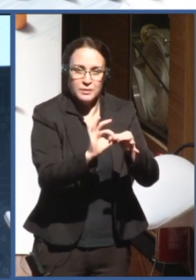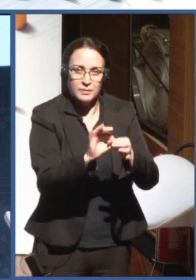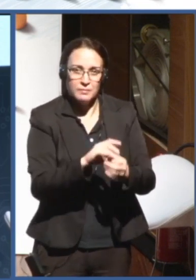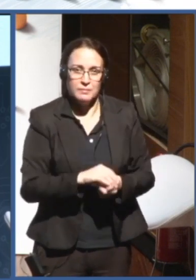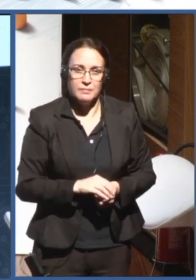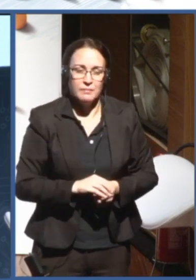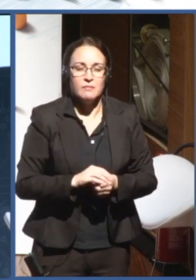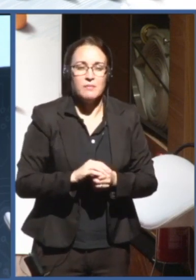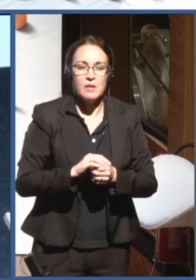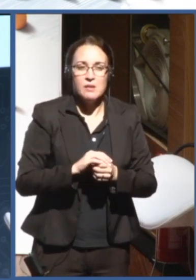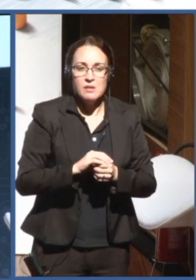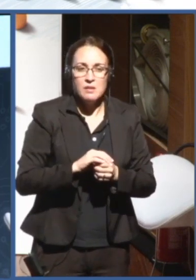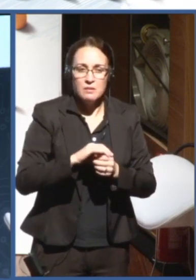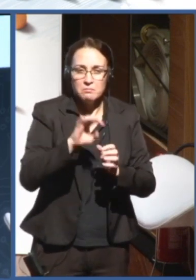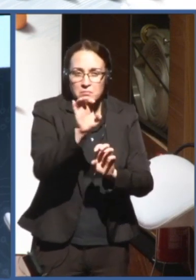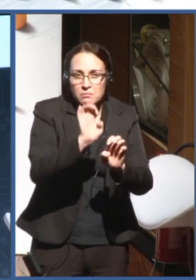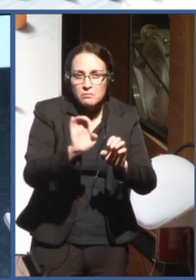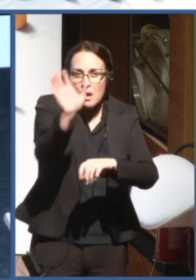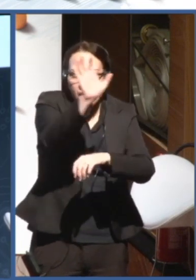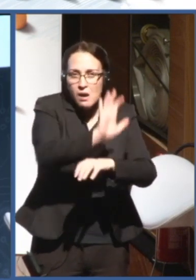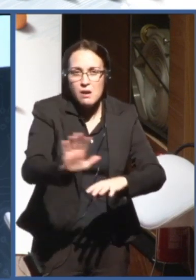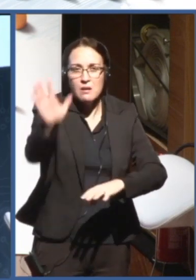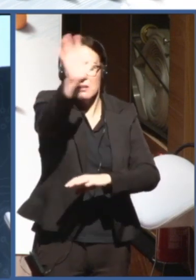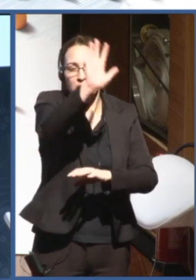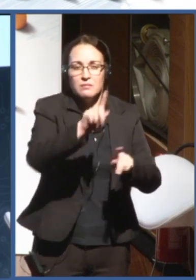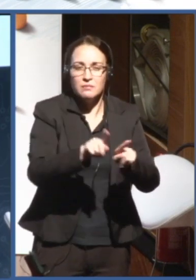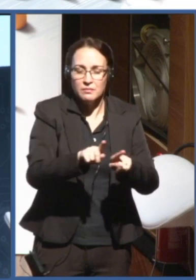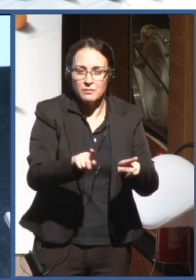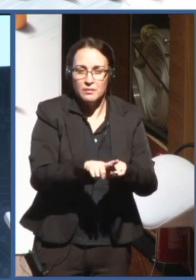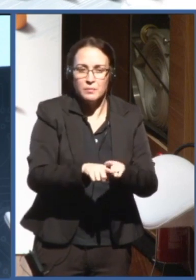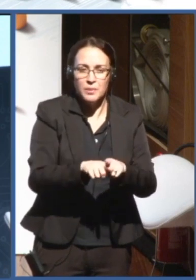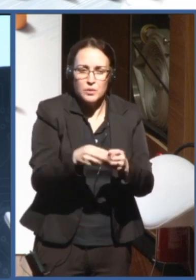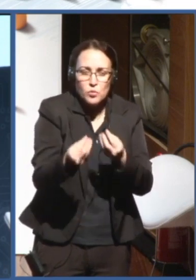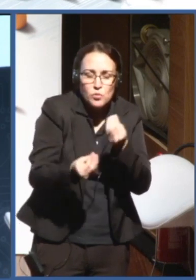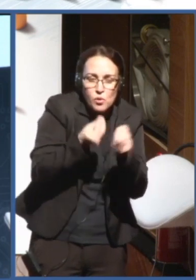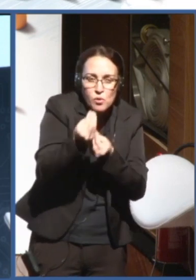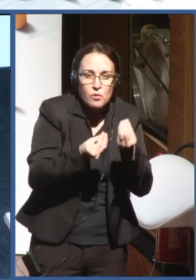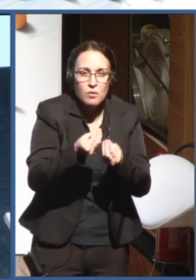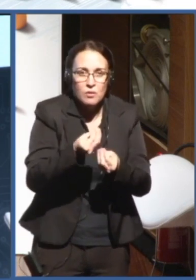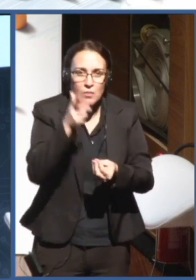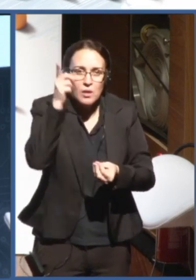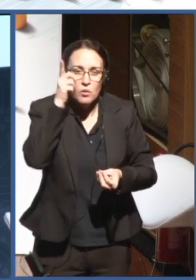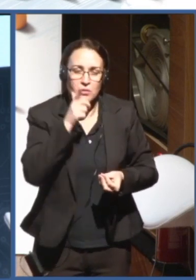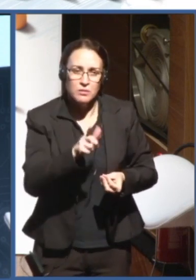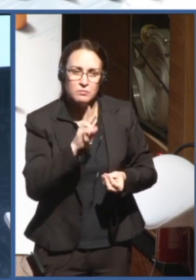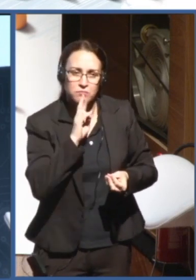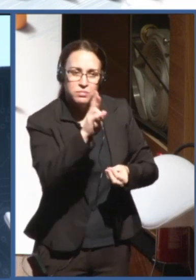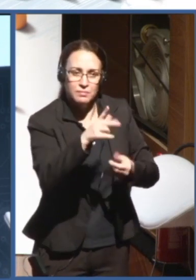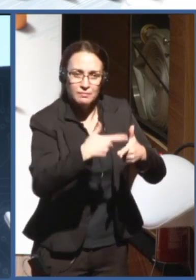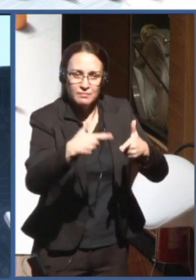solutions to solve problems that we have in our countries,